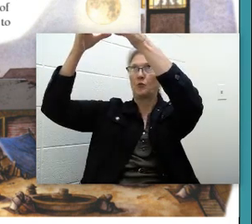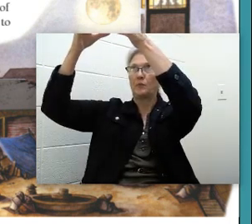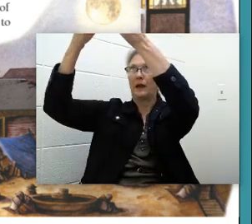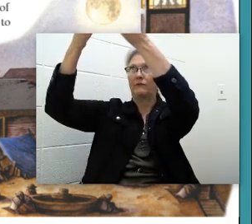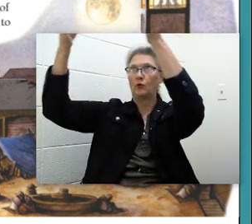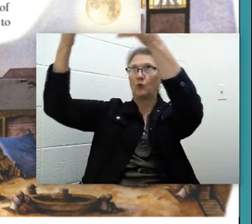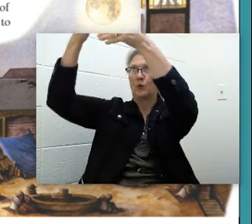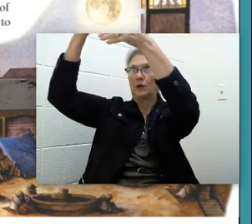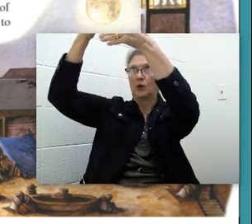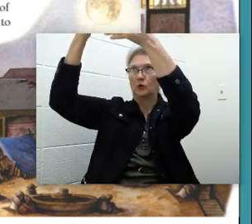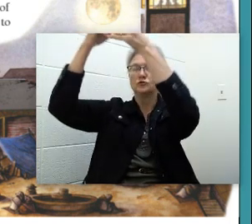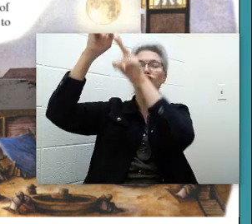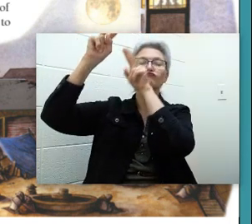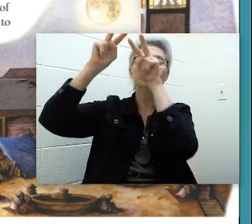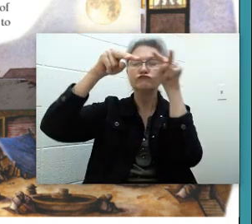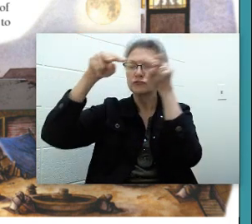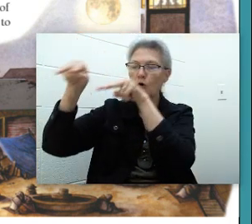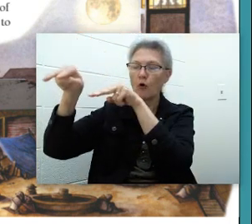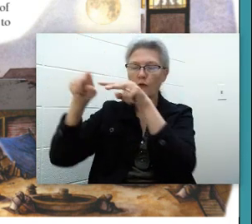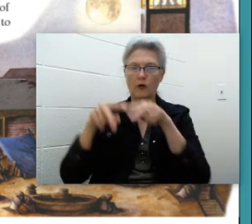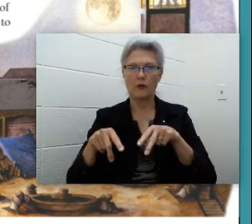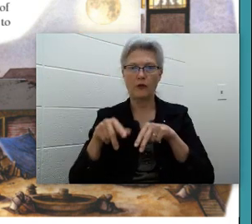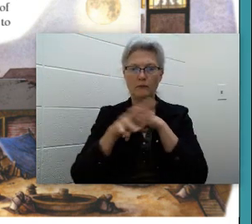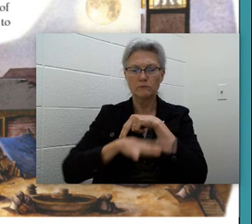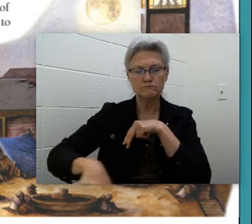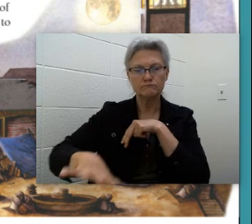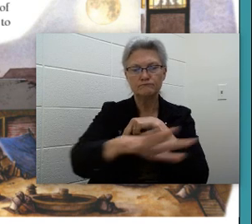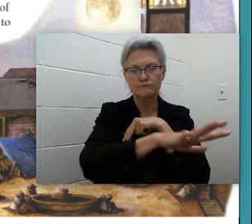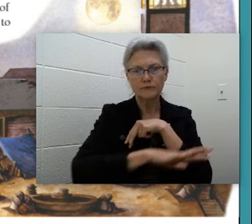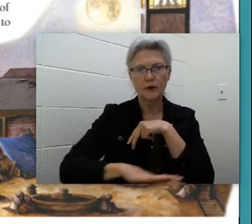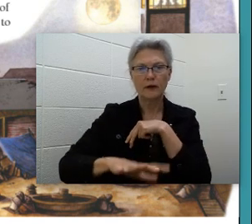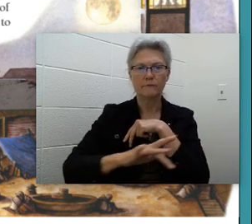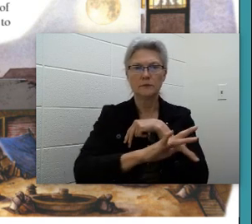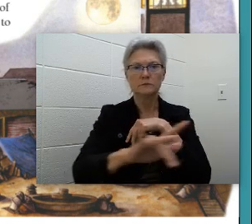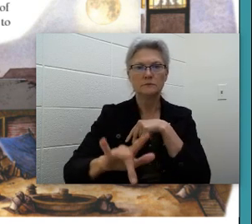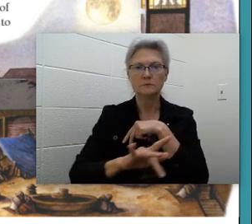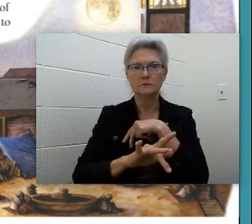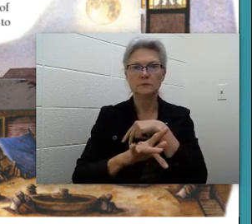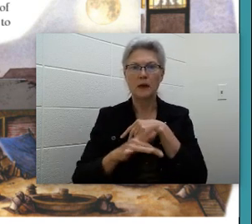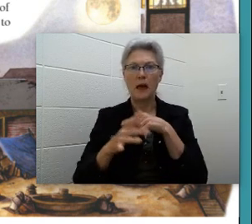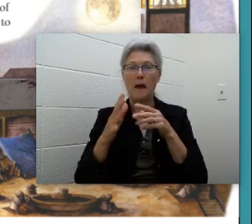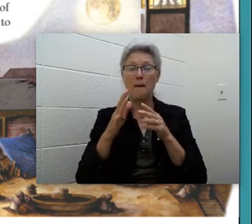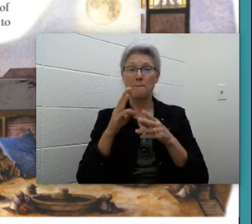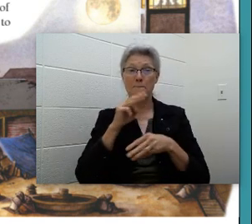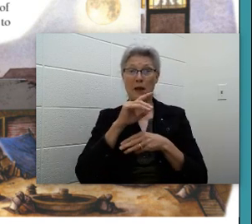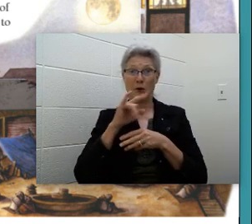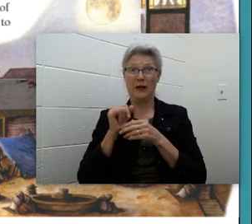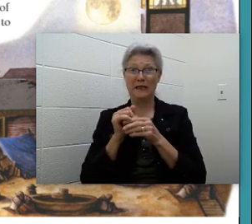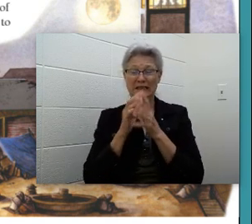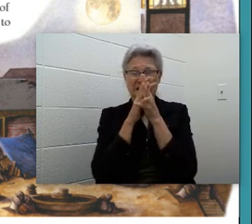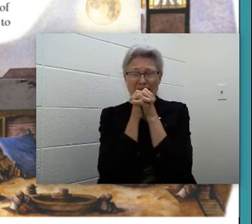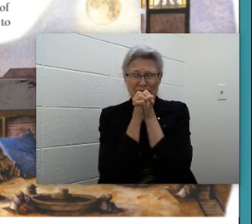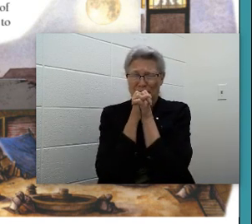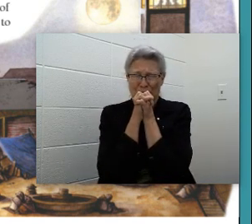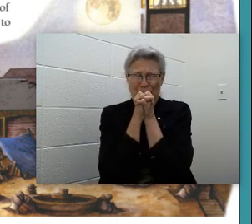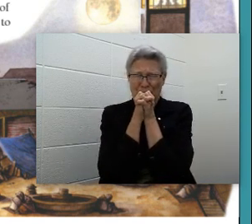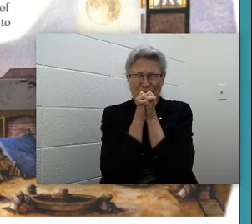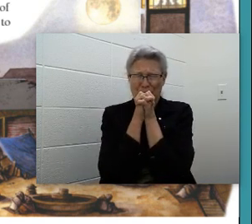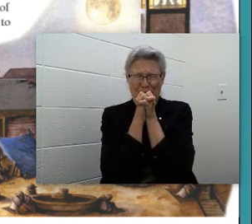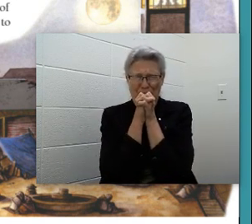hall, which looked out over the plaza. Mary's hands were clasped tightly in front of her.